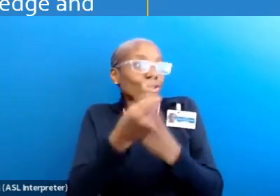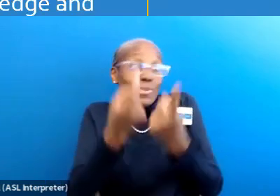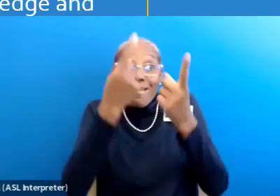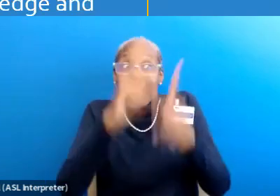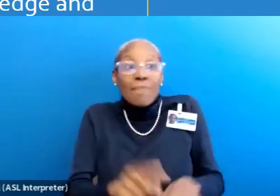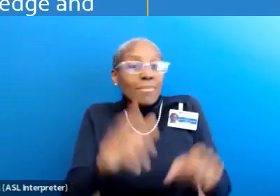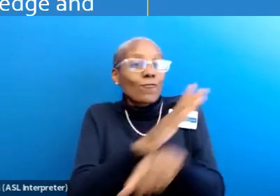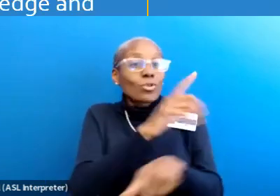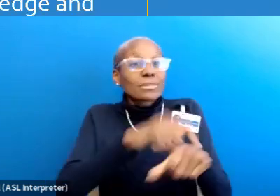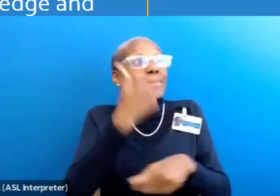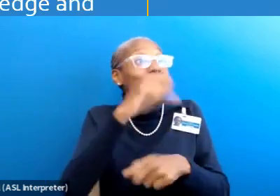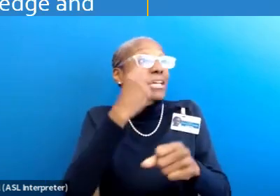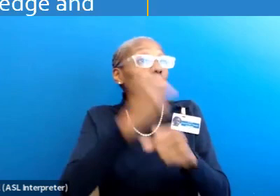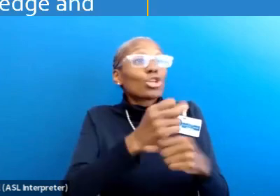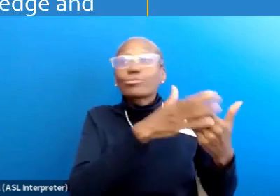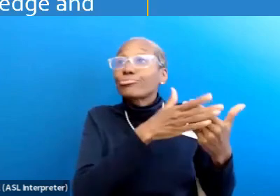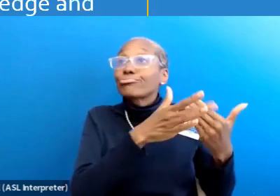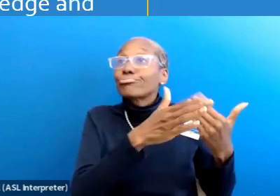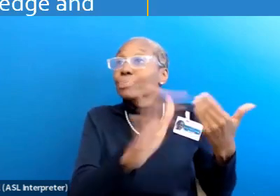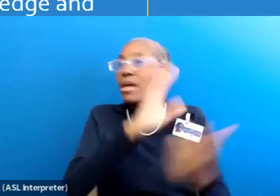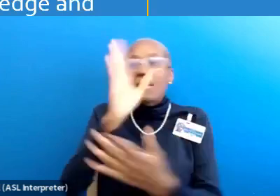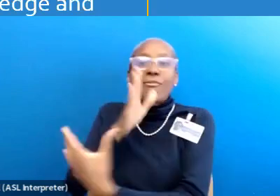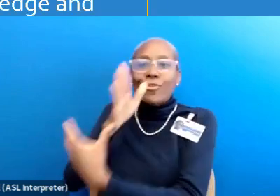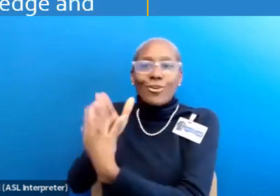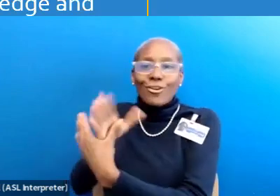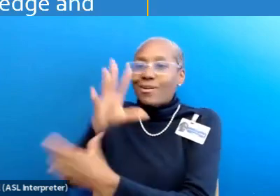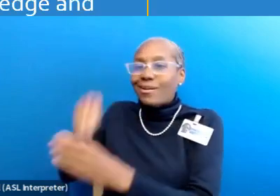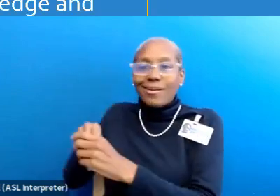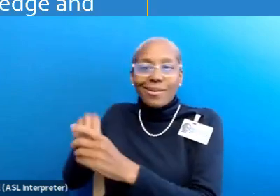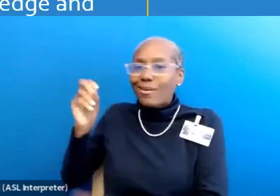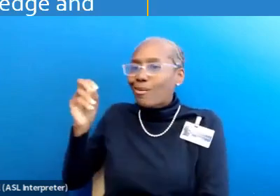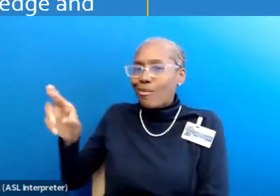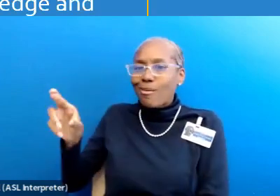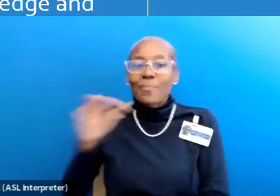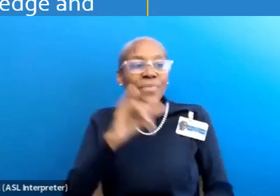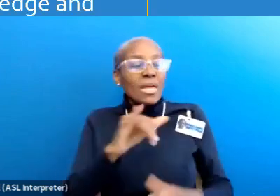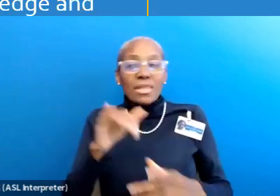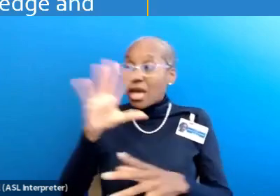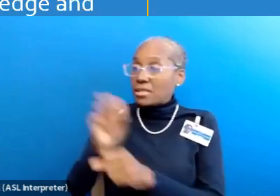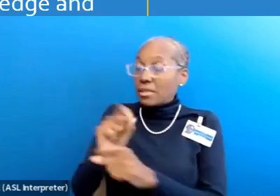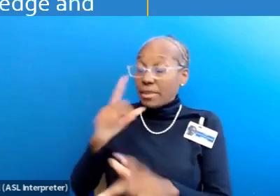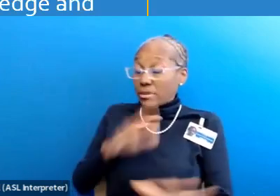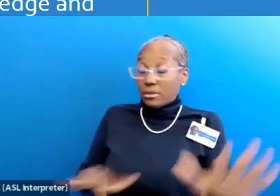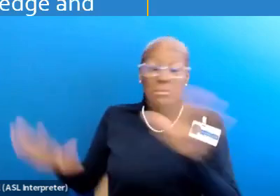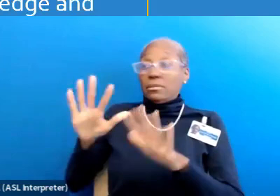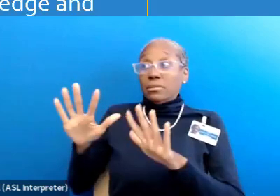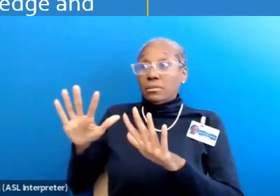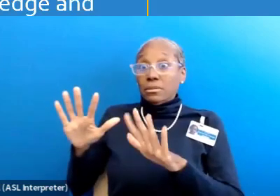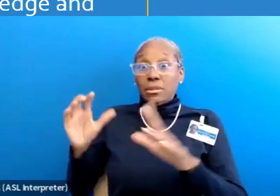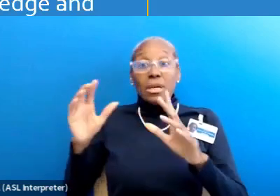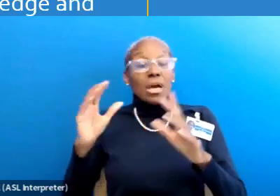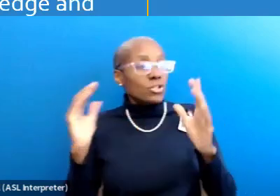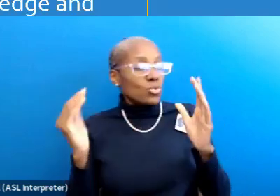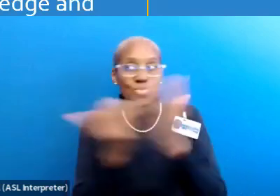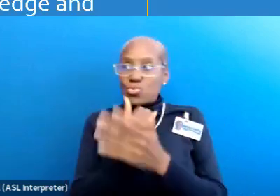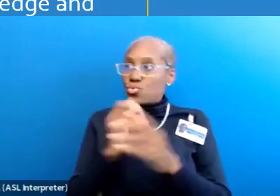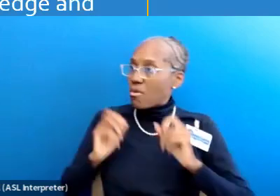work full-time for 10 years and never enter the OR. That assignment caught him by surprise, and it really opened new doors